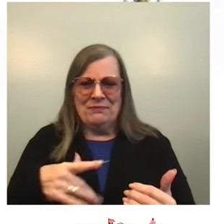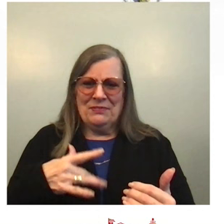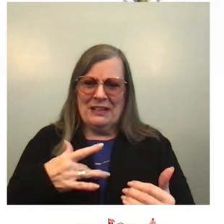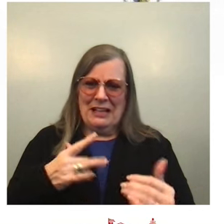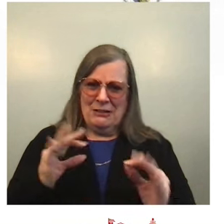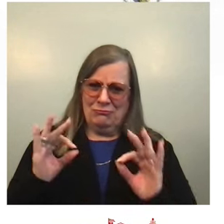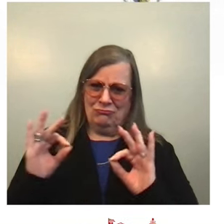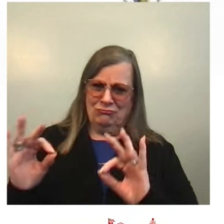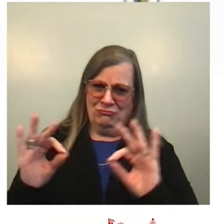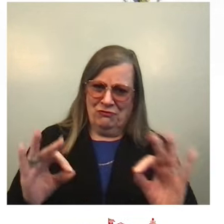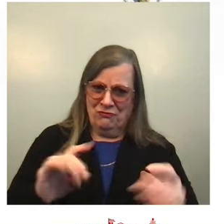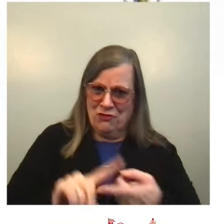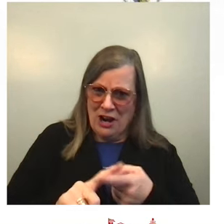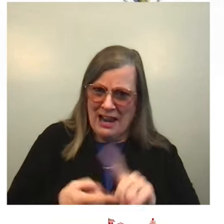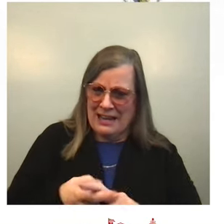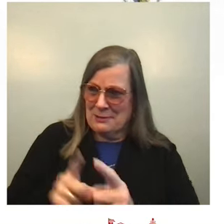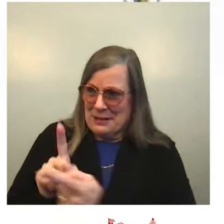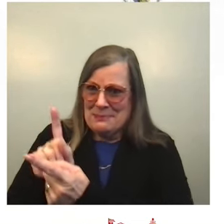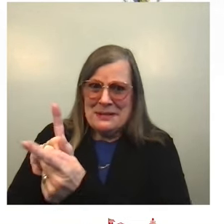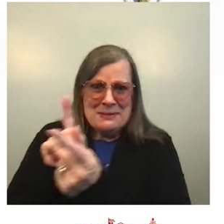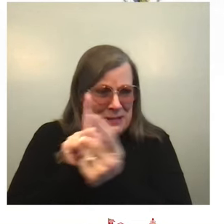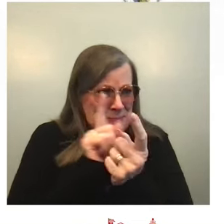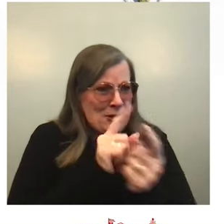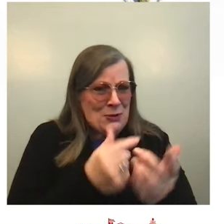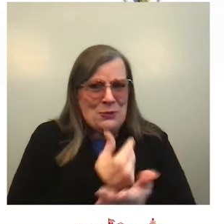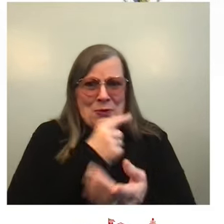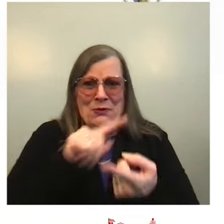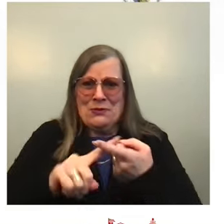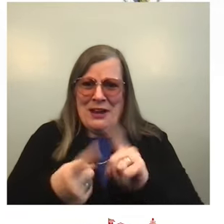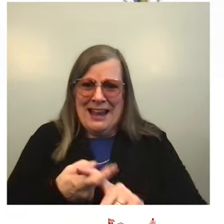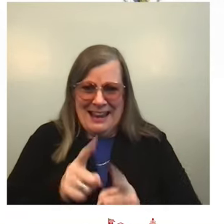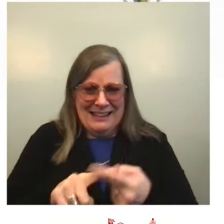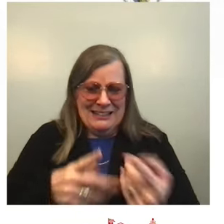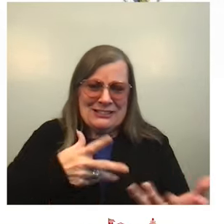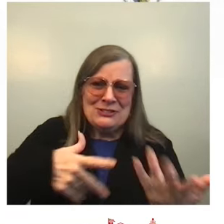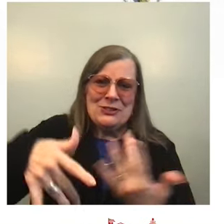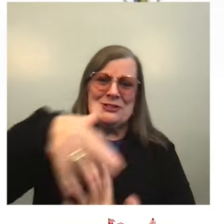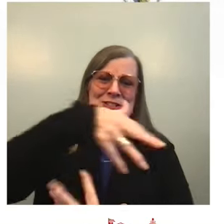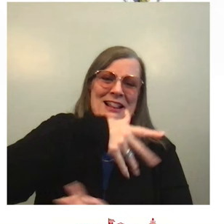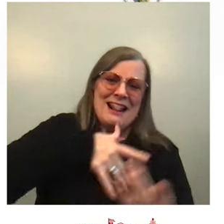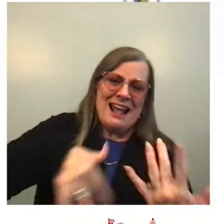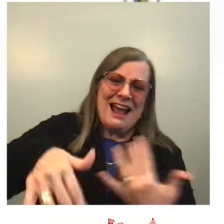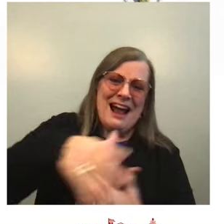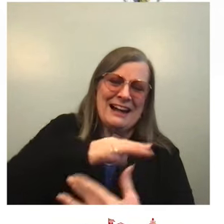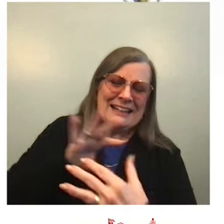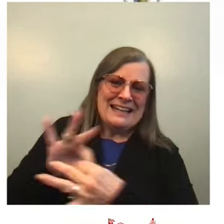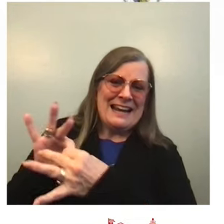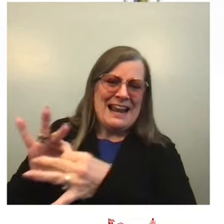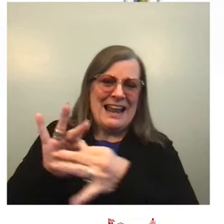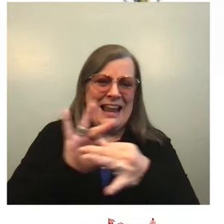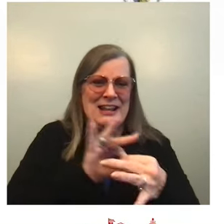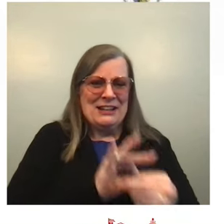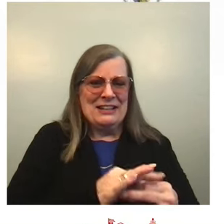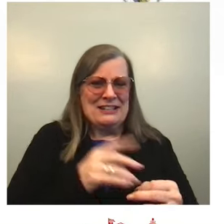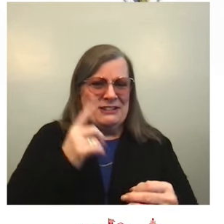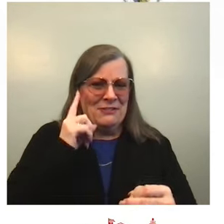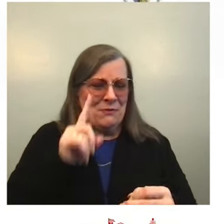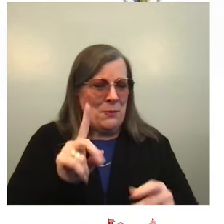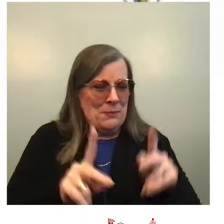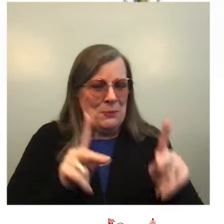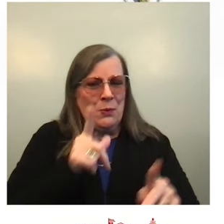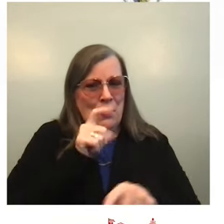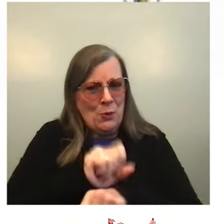that can only be forged together when working together to shape chicken wire into a magnificent